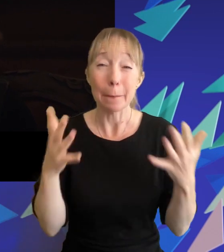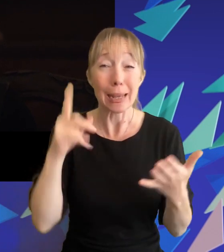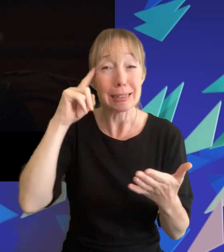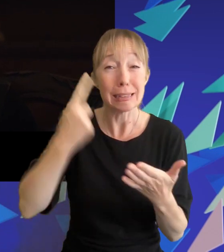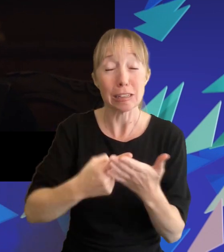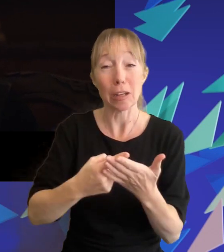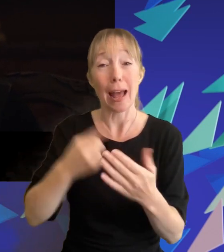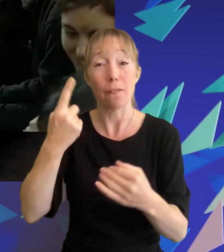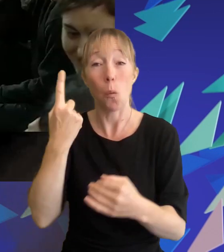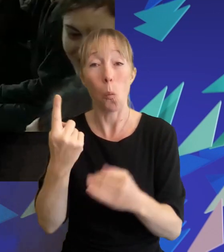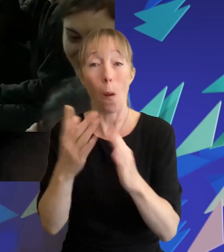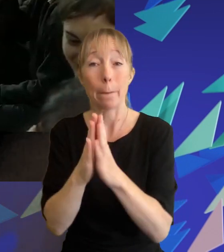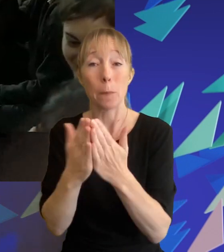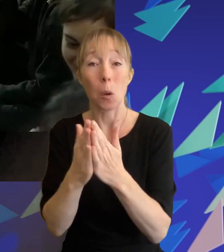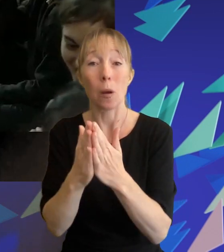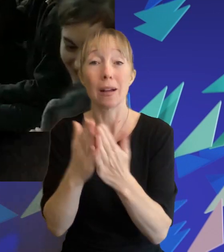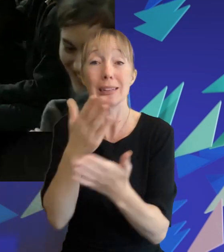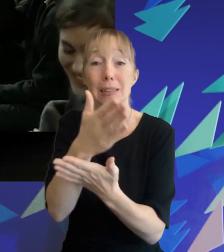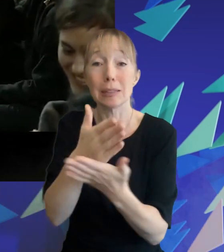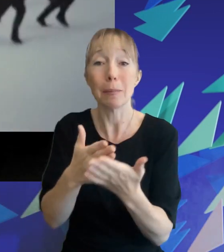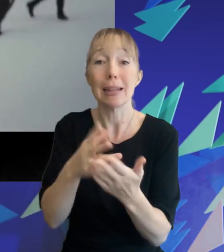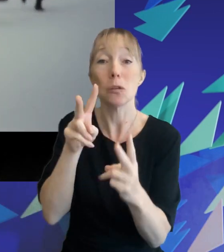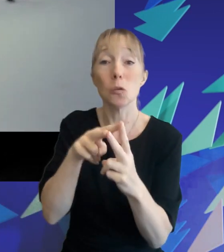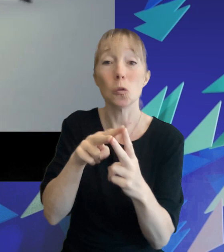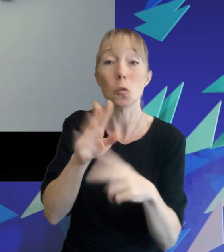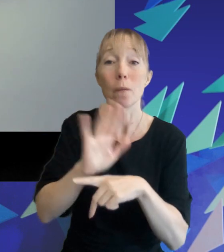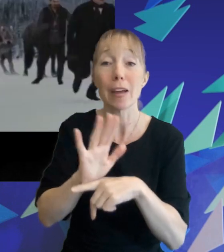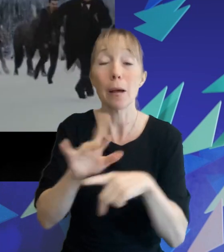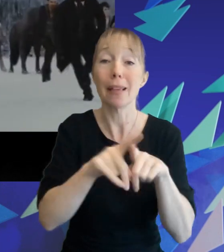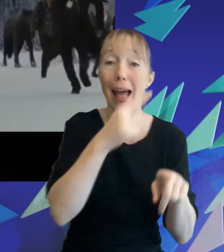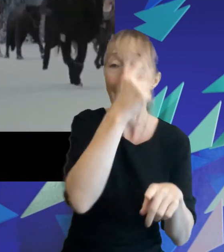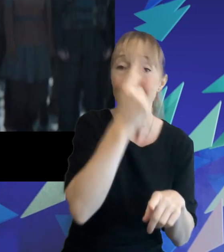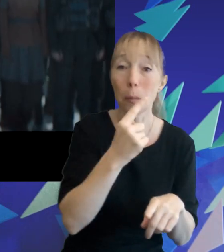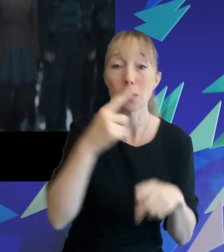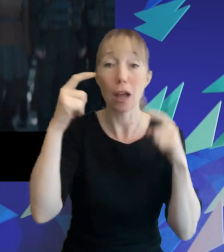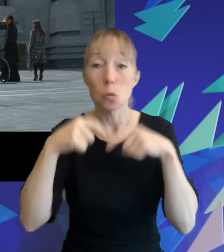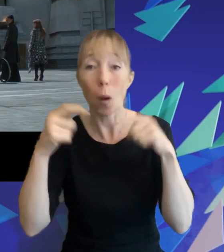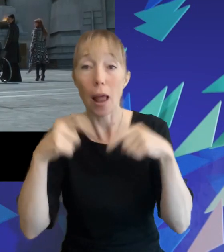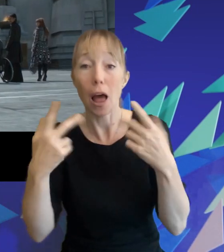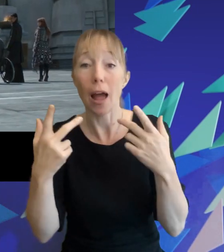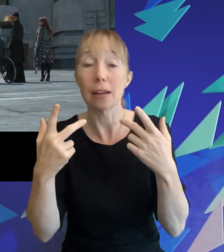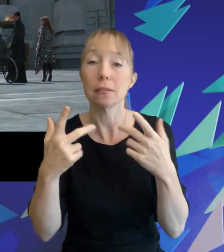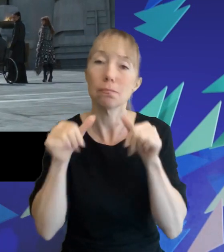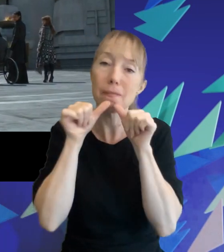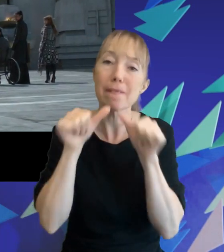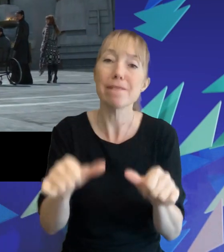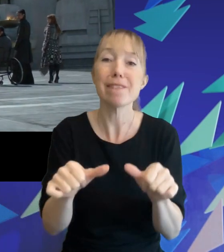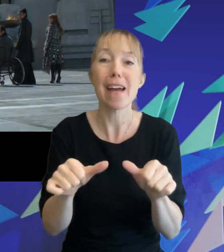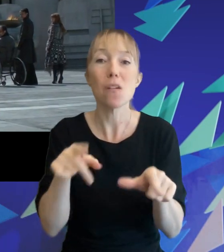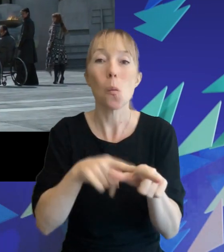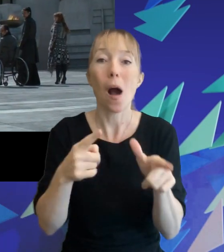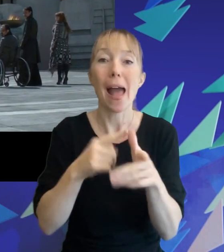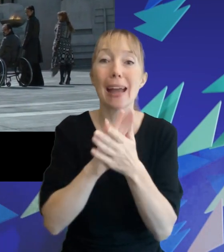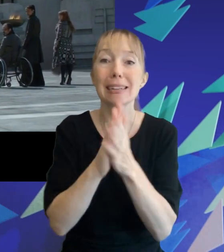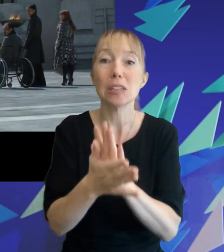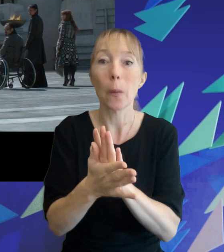book into two films like harry potter and the deathly hallows and twilight breaking dawn our favorite ya dystopia franchise took